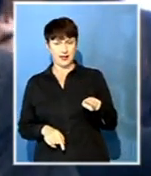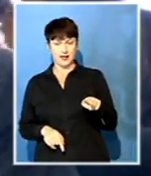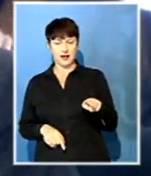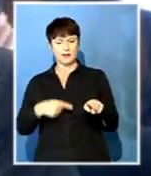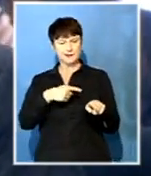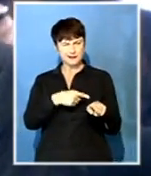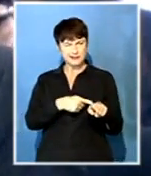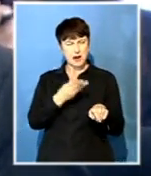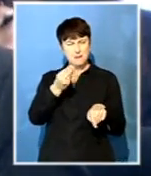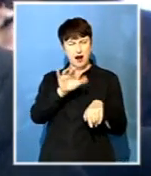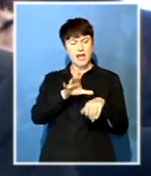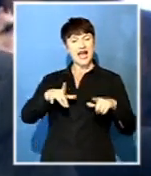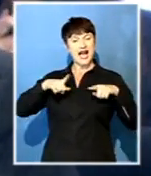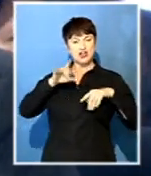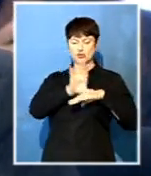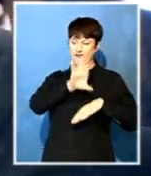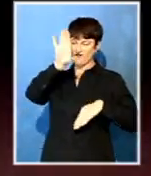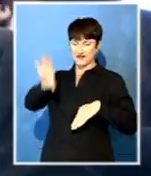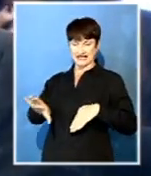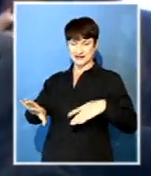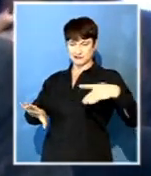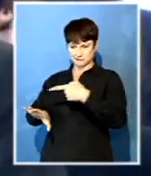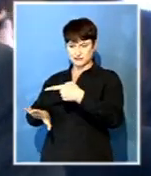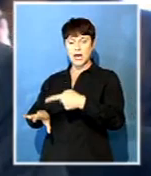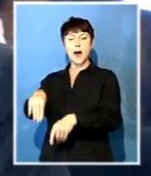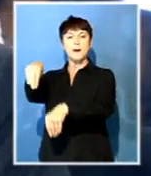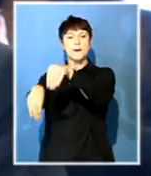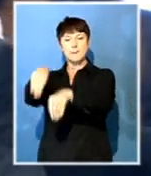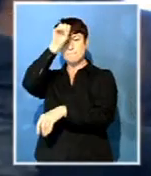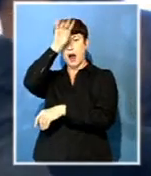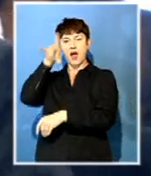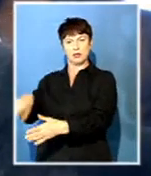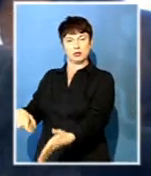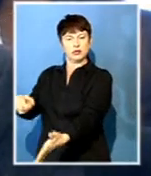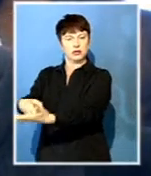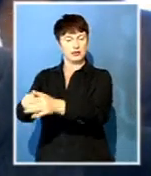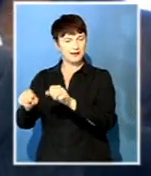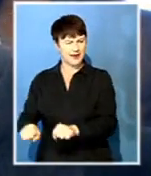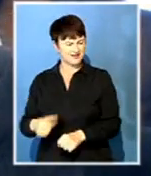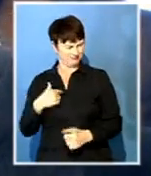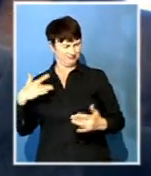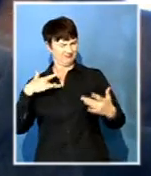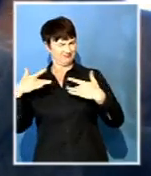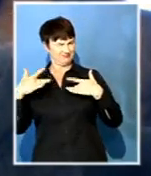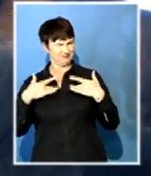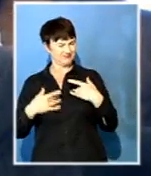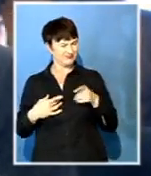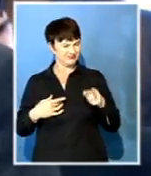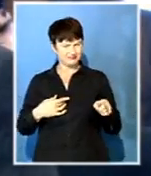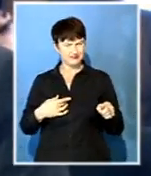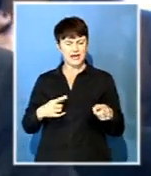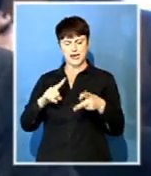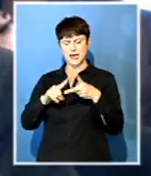company to buy a mine. Now, here we worried as well that Danelle could give an advance to VR Laser